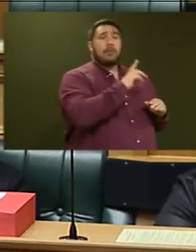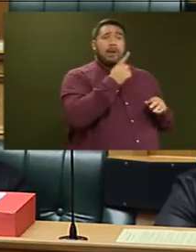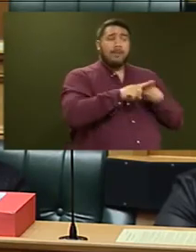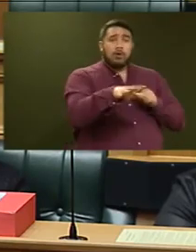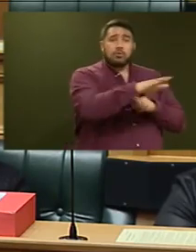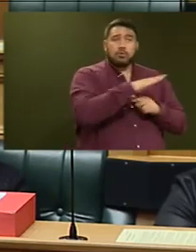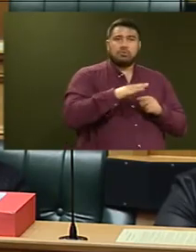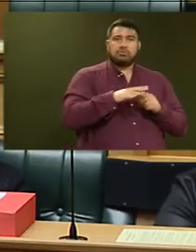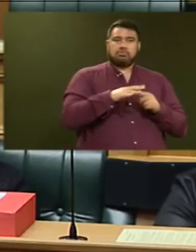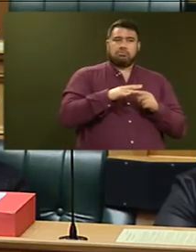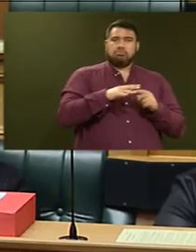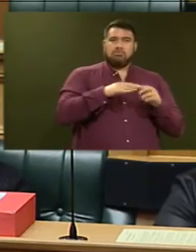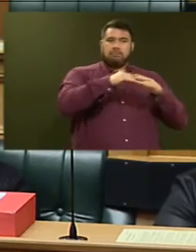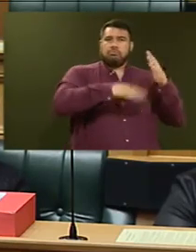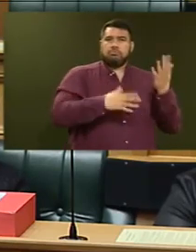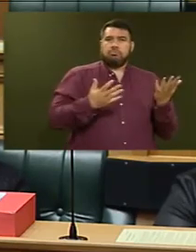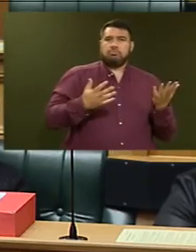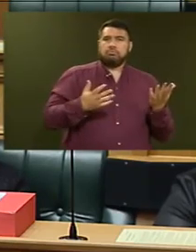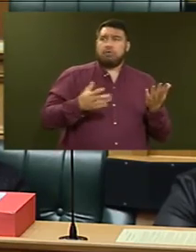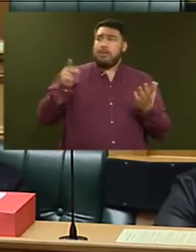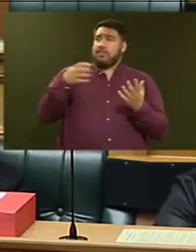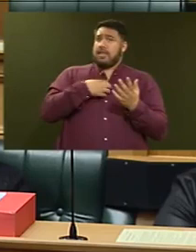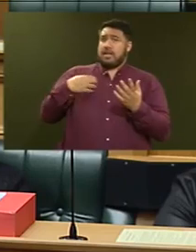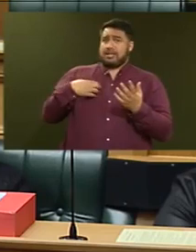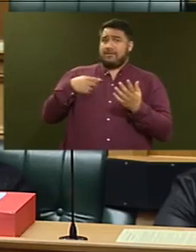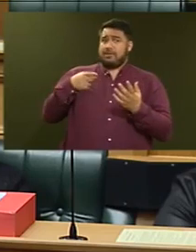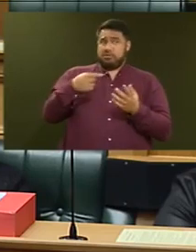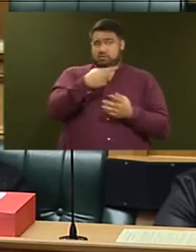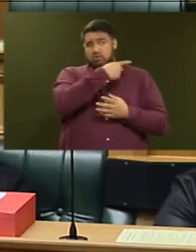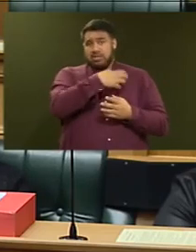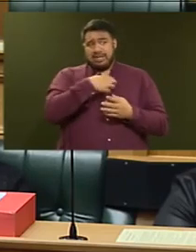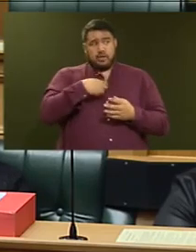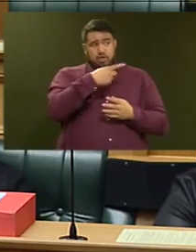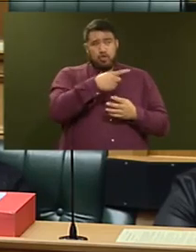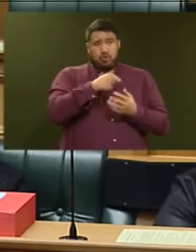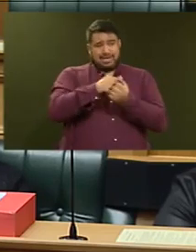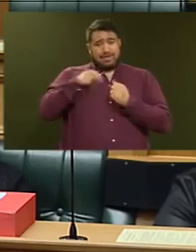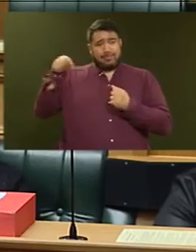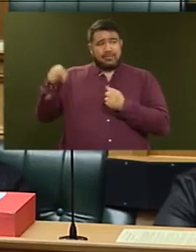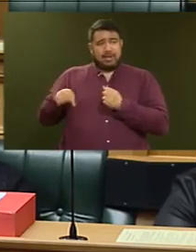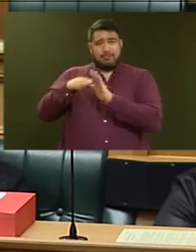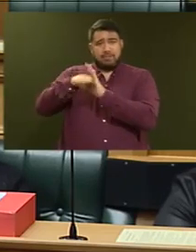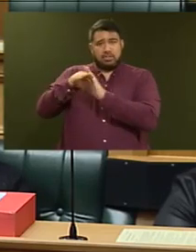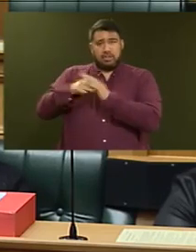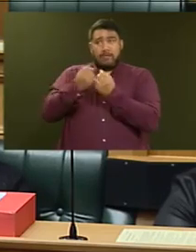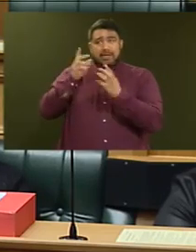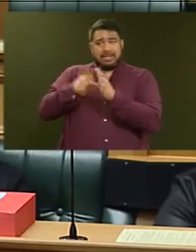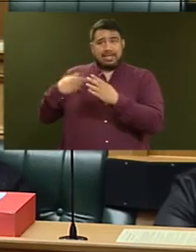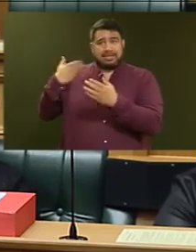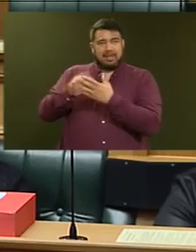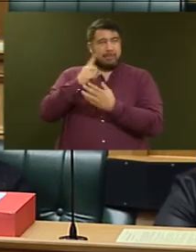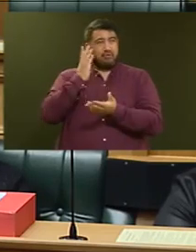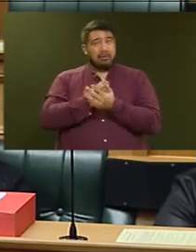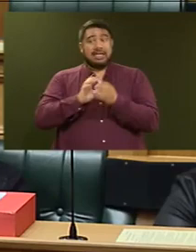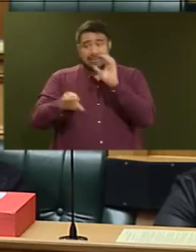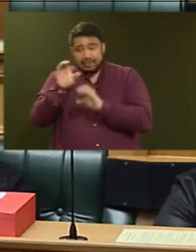scientific standard that that government allowed to persist for years on the basis of no scientific